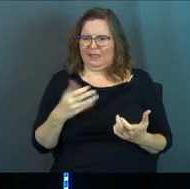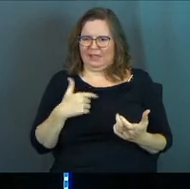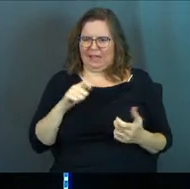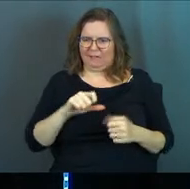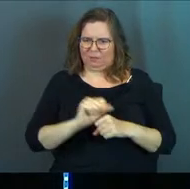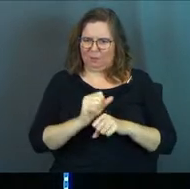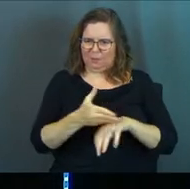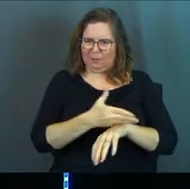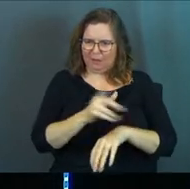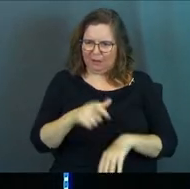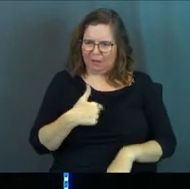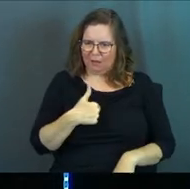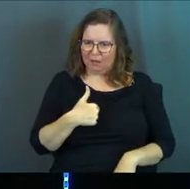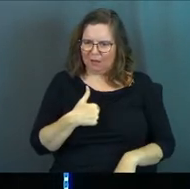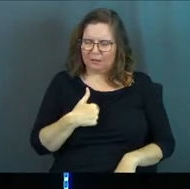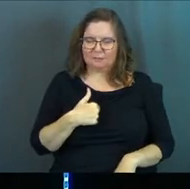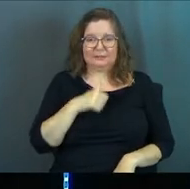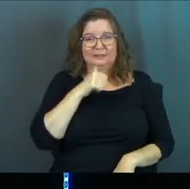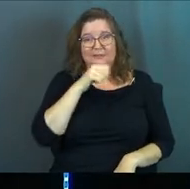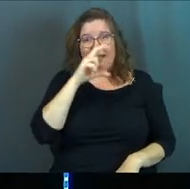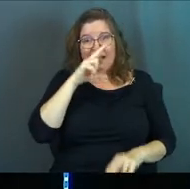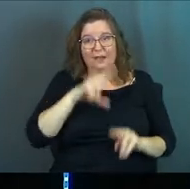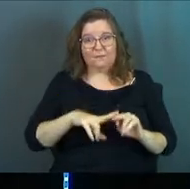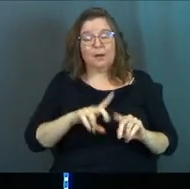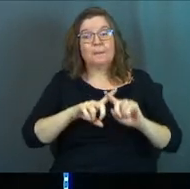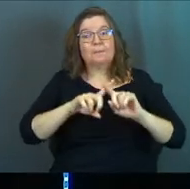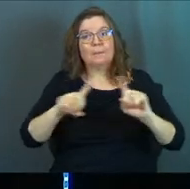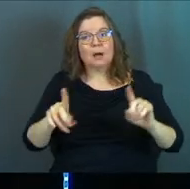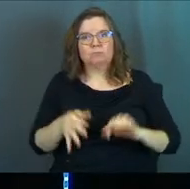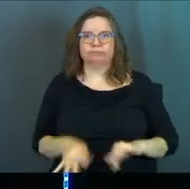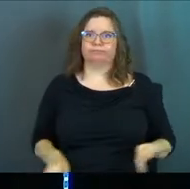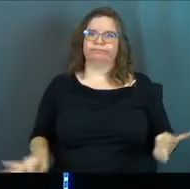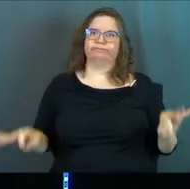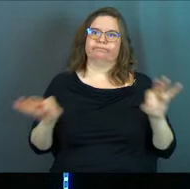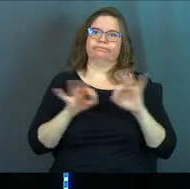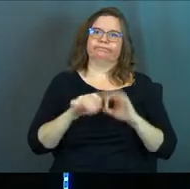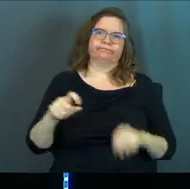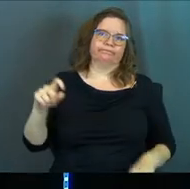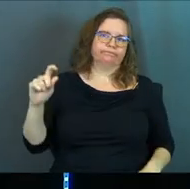on. Not fun, but so good.